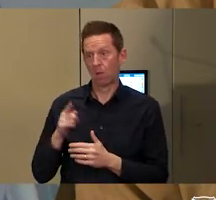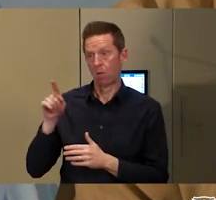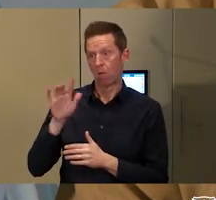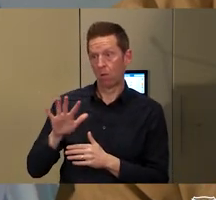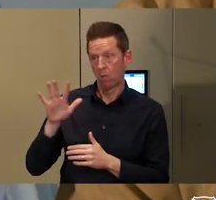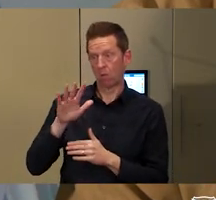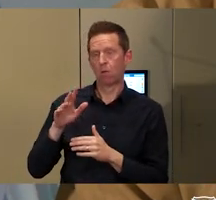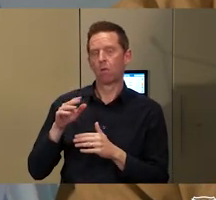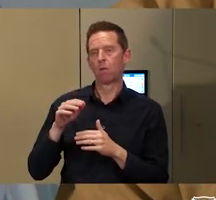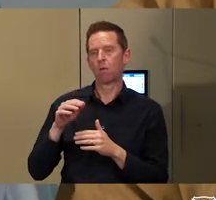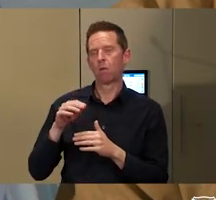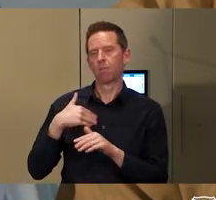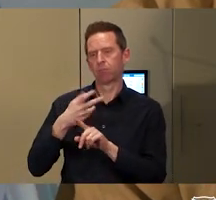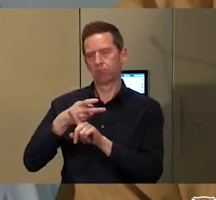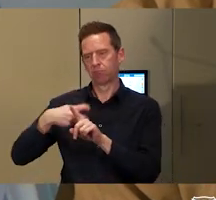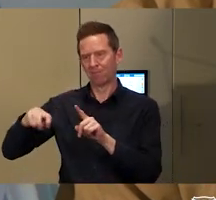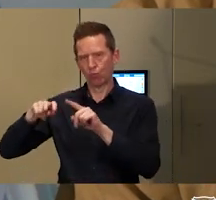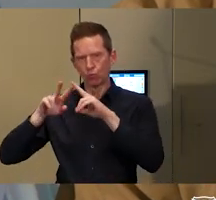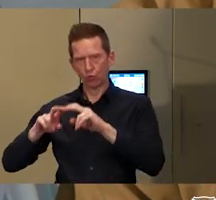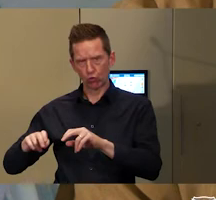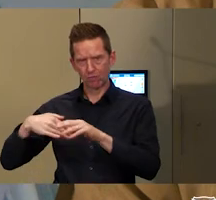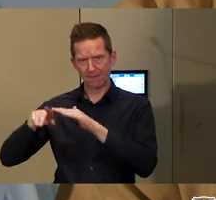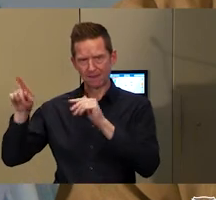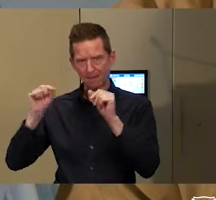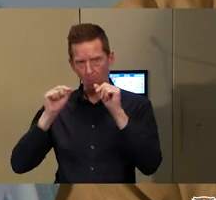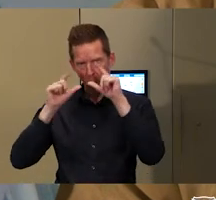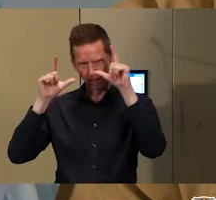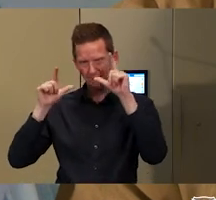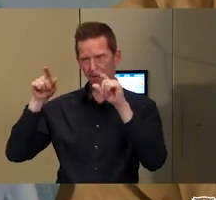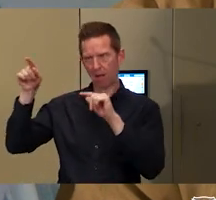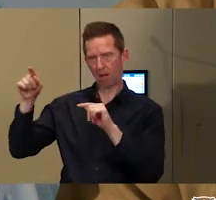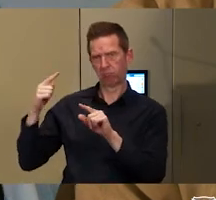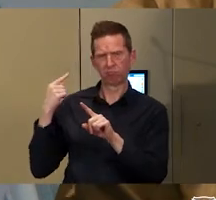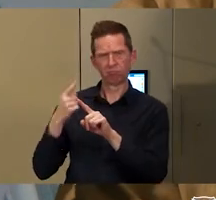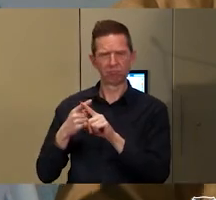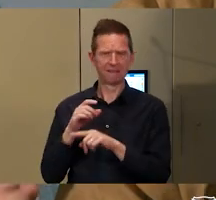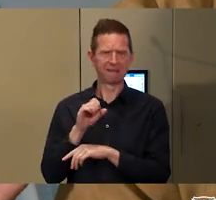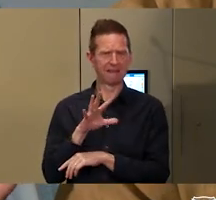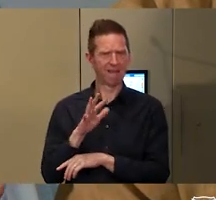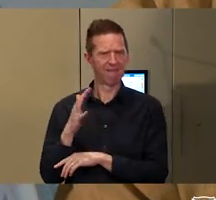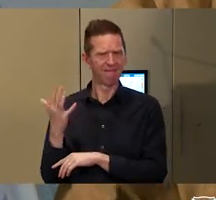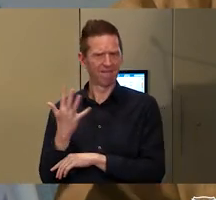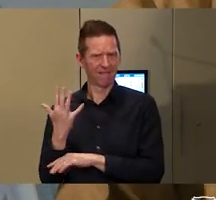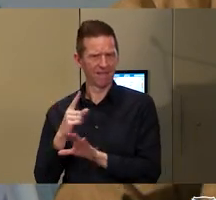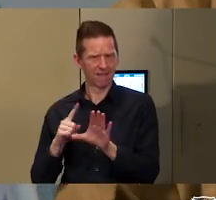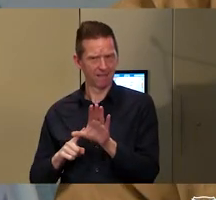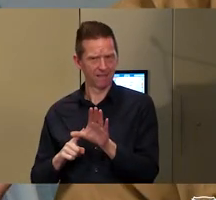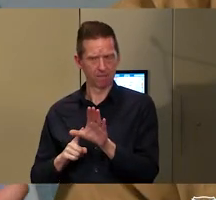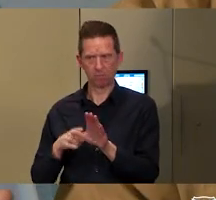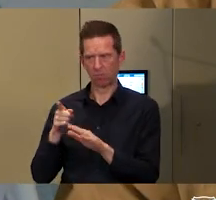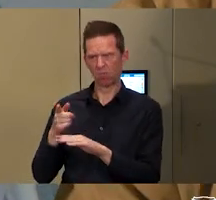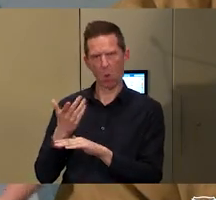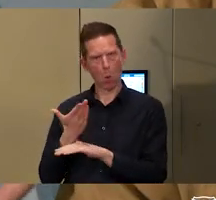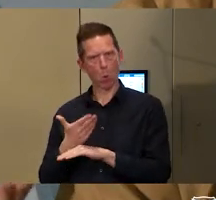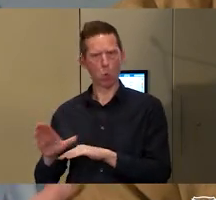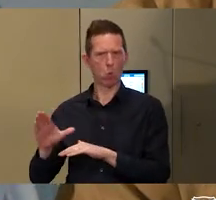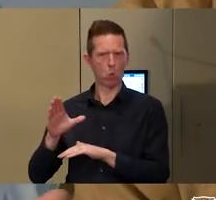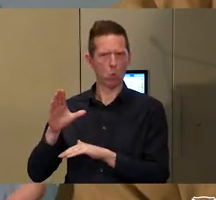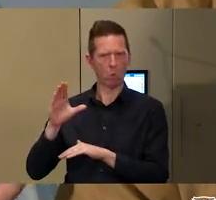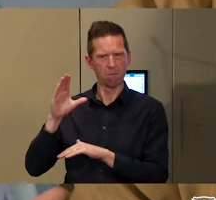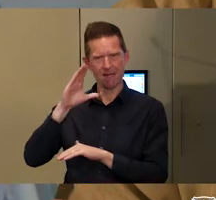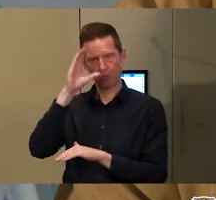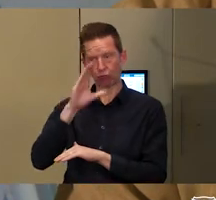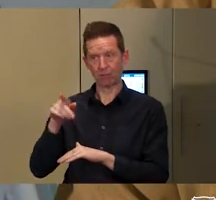carry out research in Timor-Leste over the last 10 or 15 years. He's one of the world's newest nations, an Indigenous-led